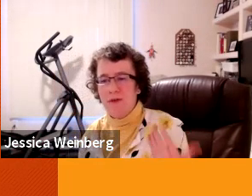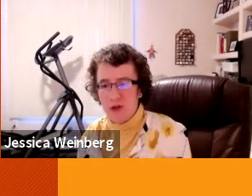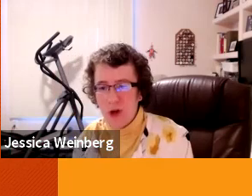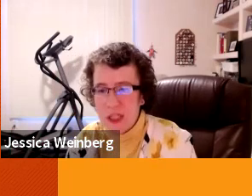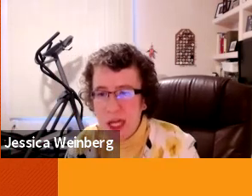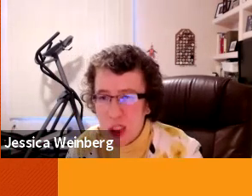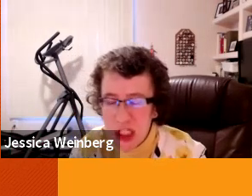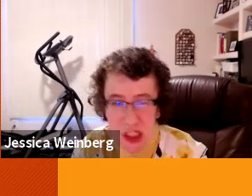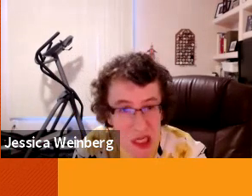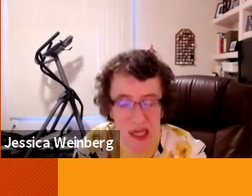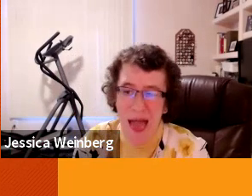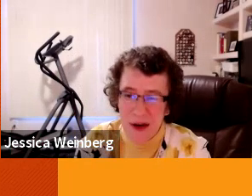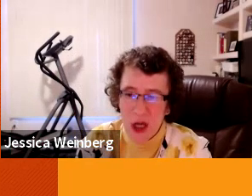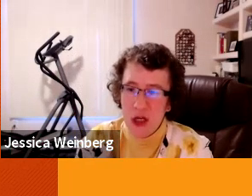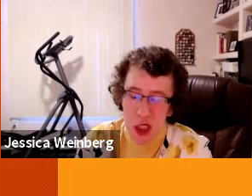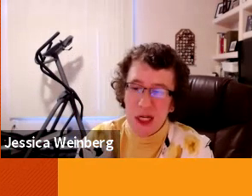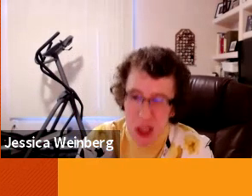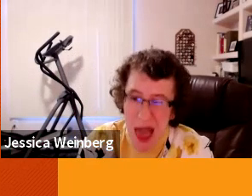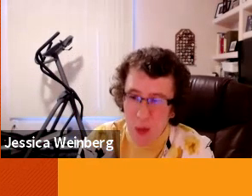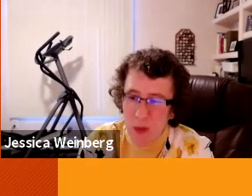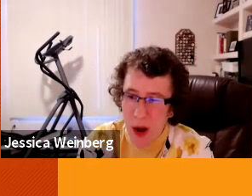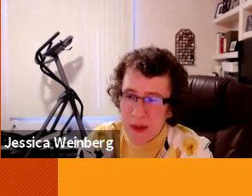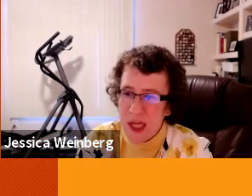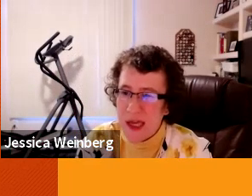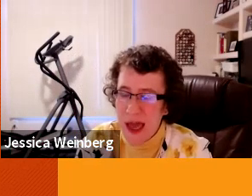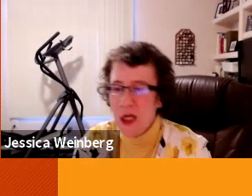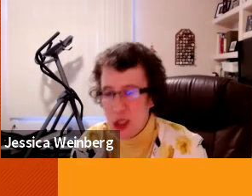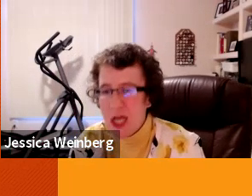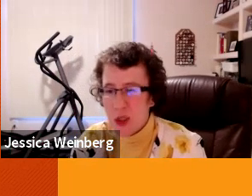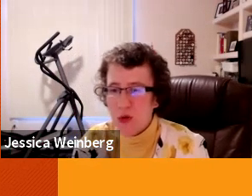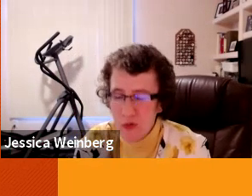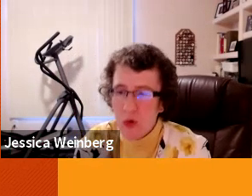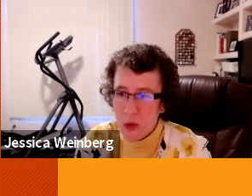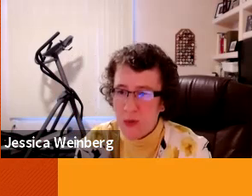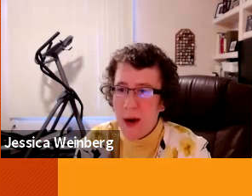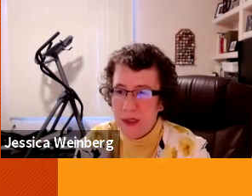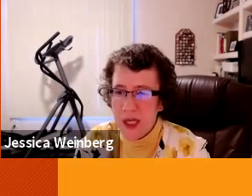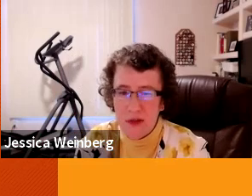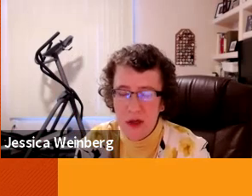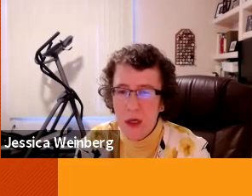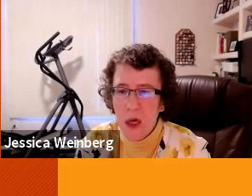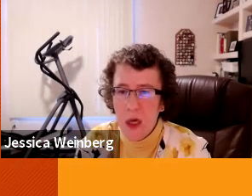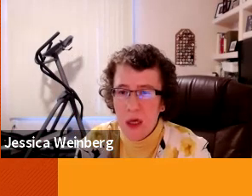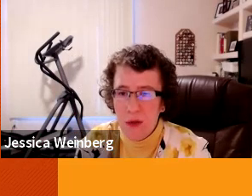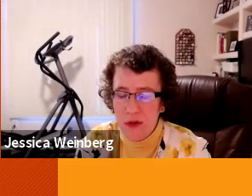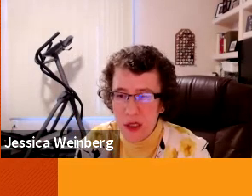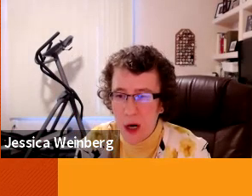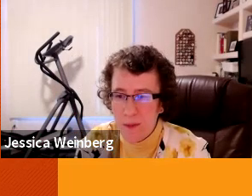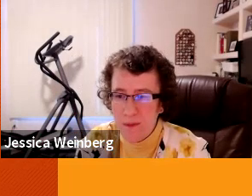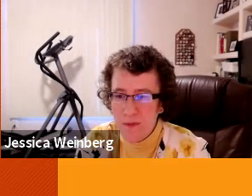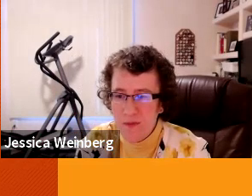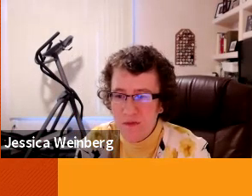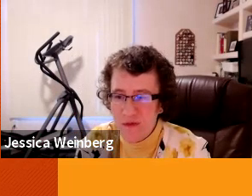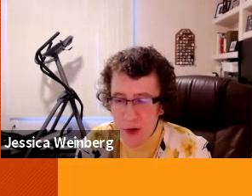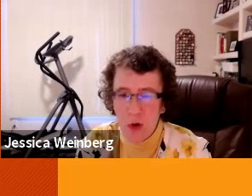for whatever the transit agencies need and to change that it would probably take to change those rules it would probably take the the